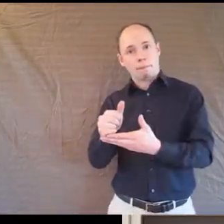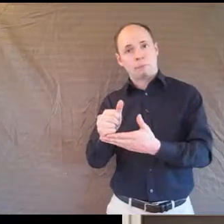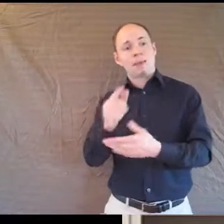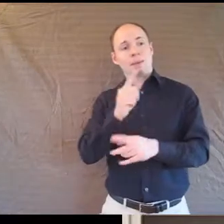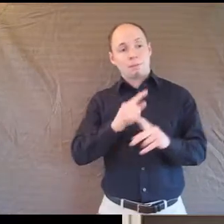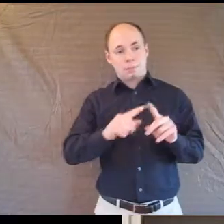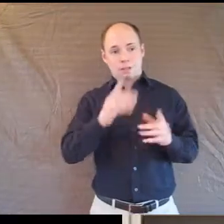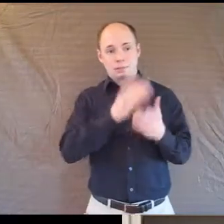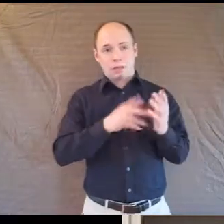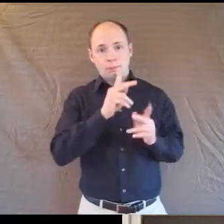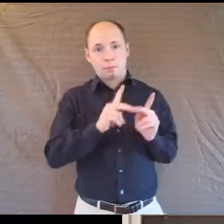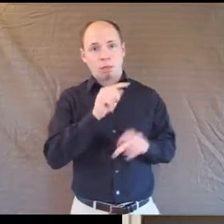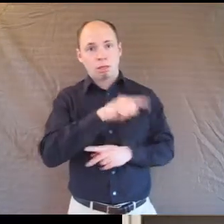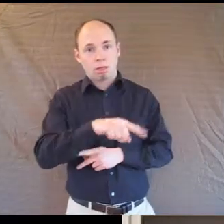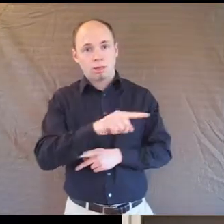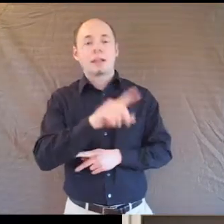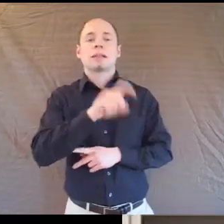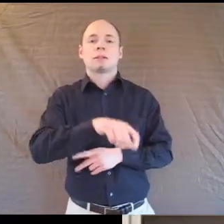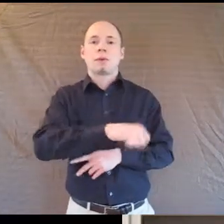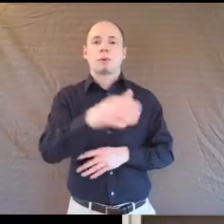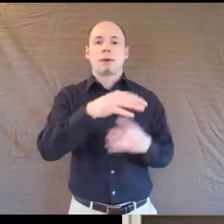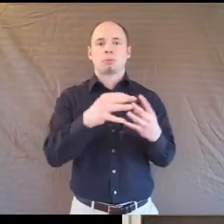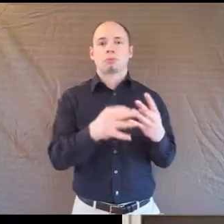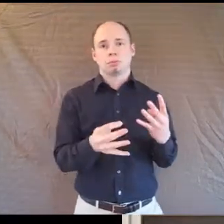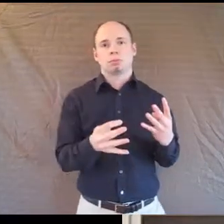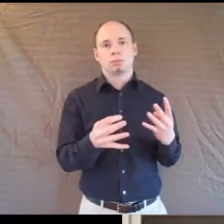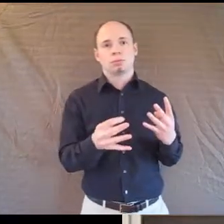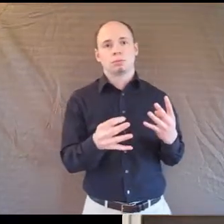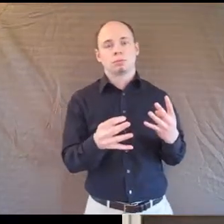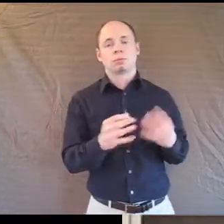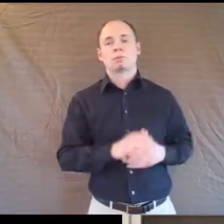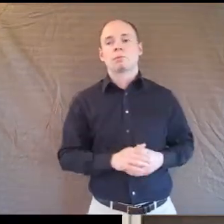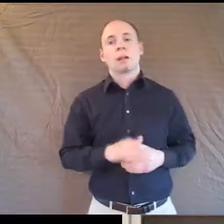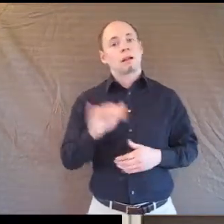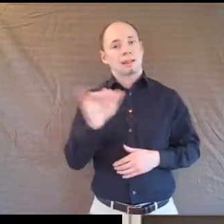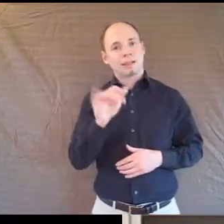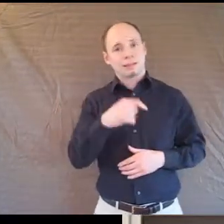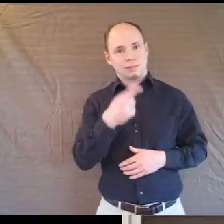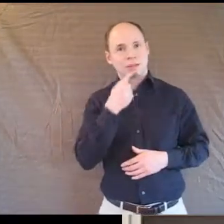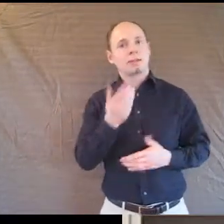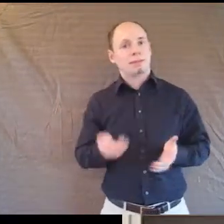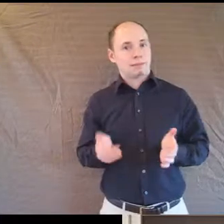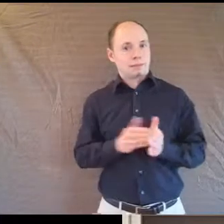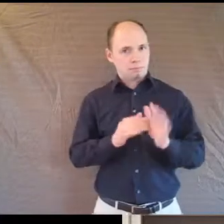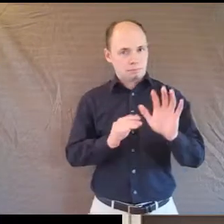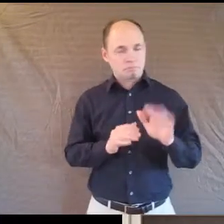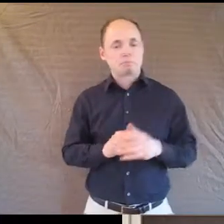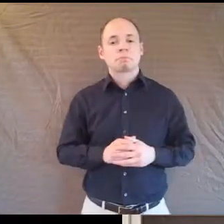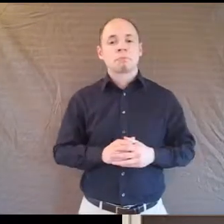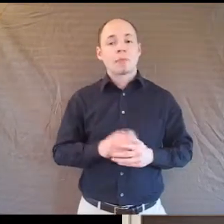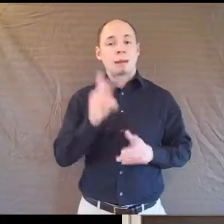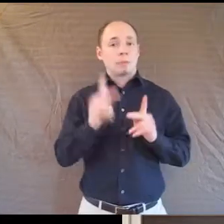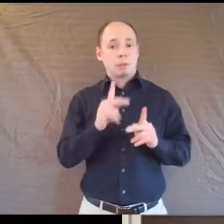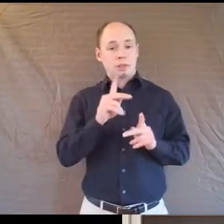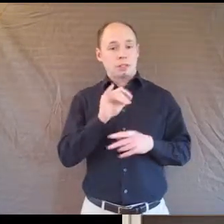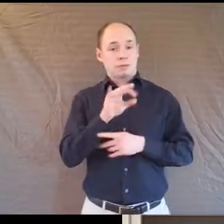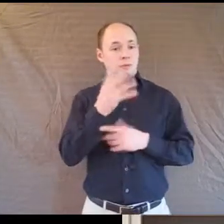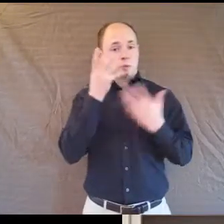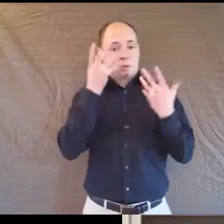that it's not useful, they need other options. And again, like I said before, for the people who don't want to,